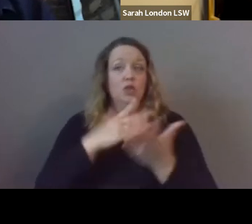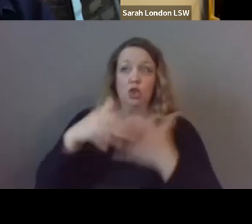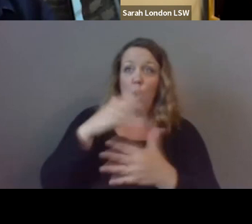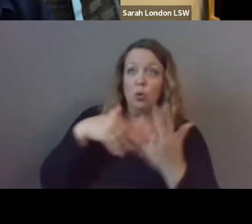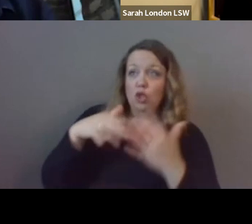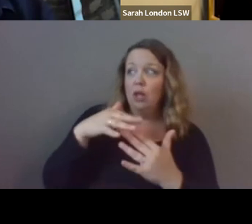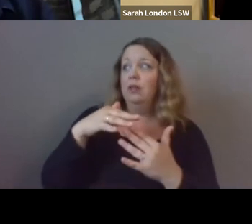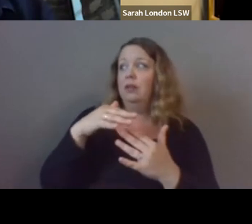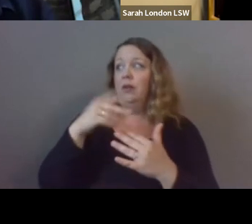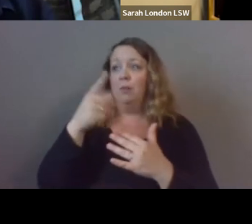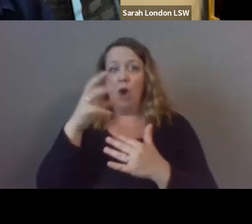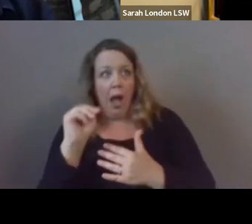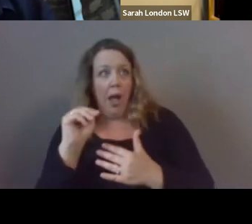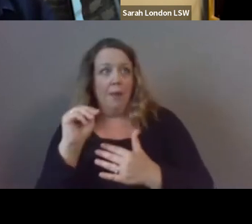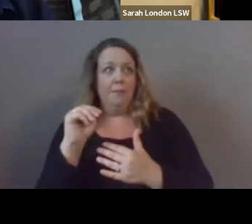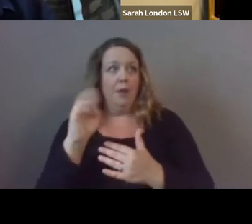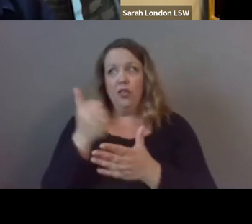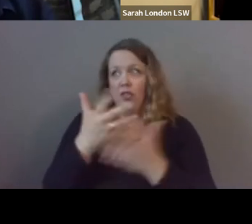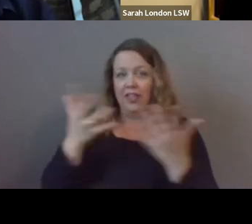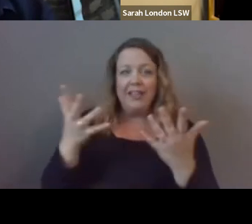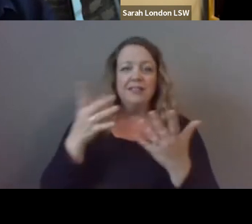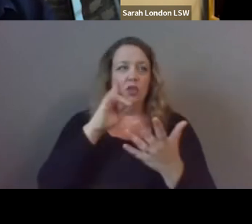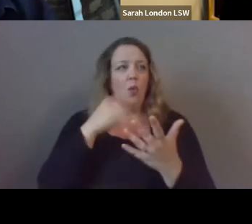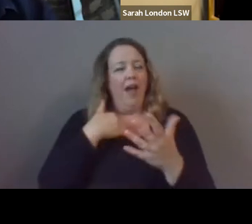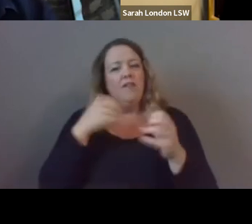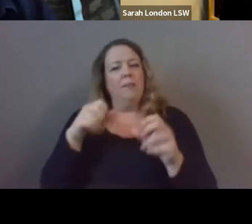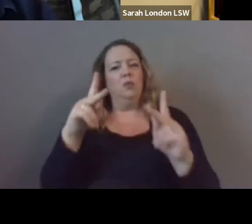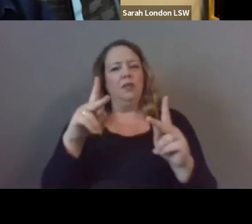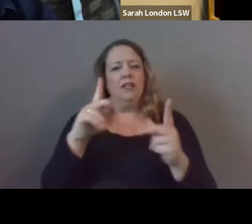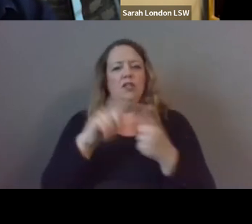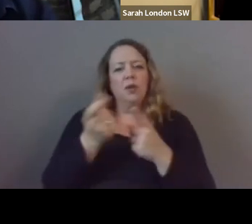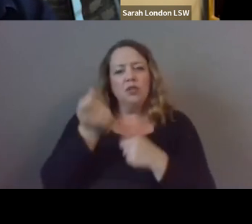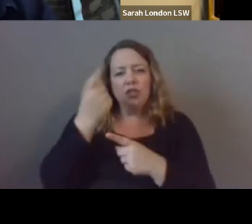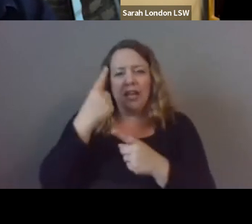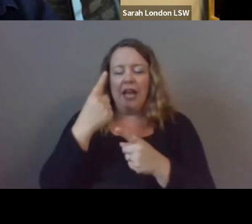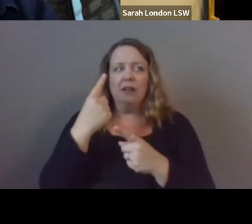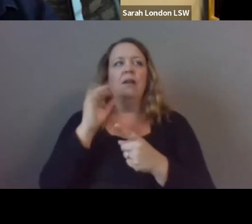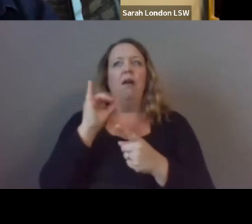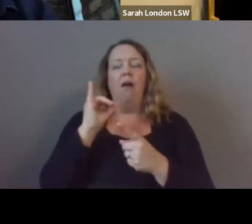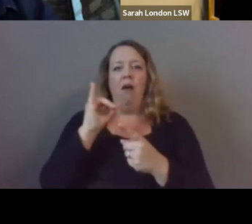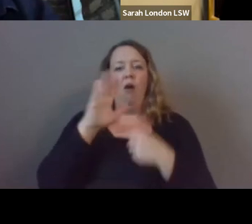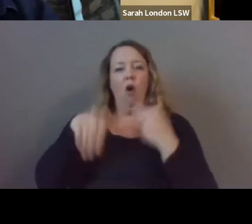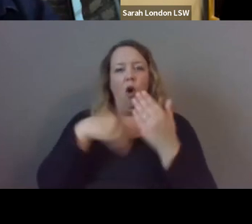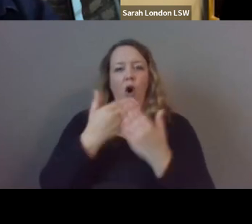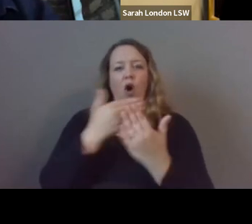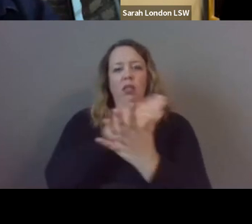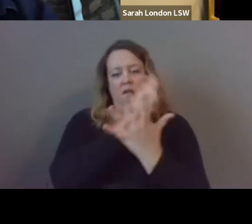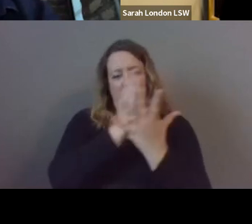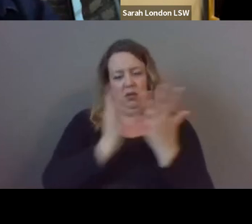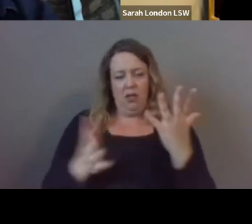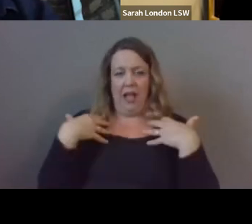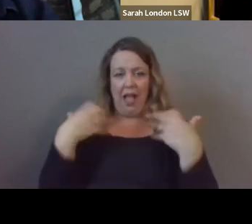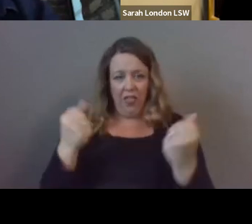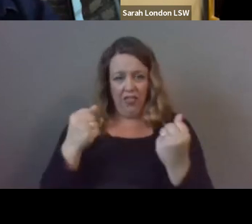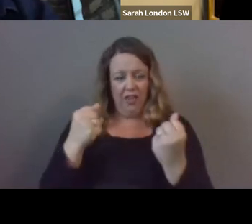prom and other things and so you have an opportunity to understand that all of those aspects of your young people's wellness